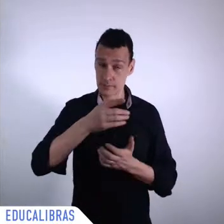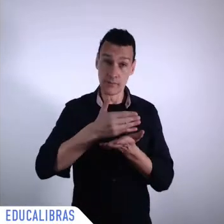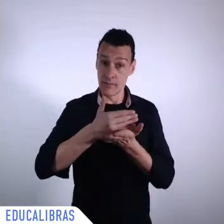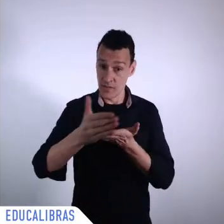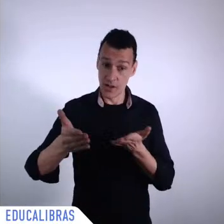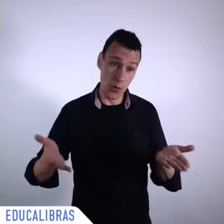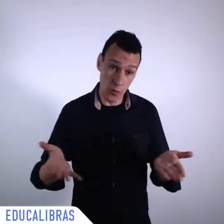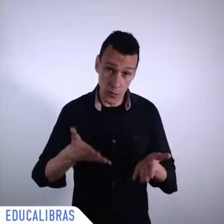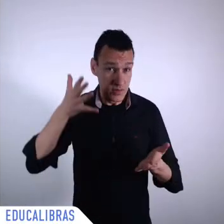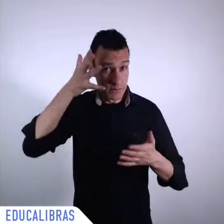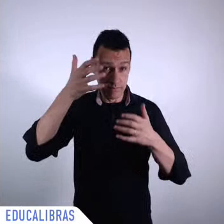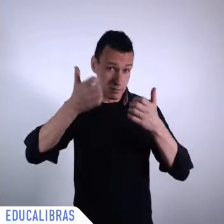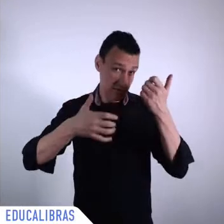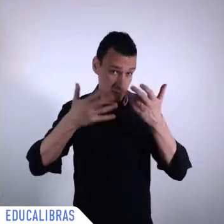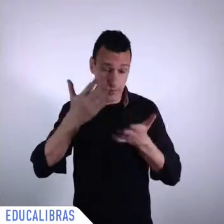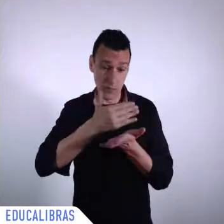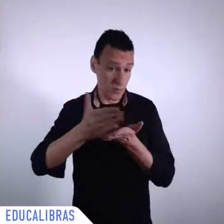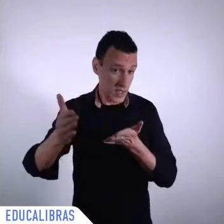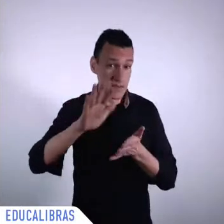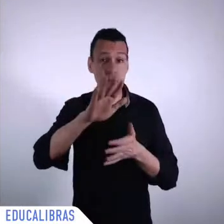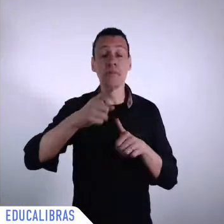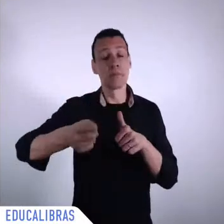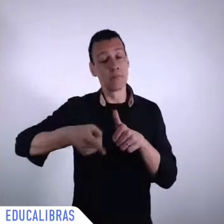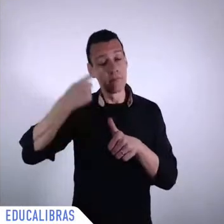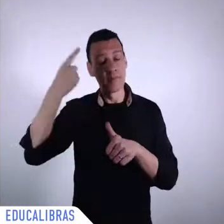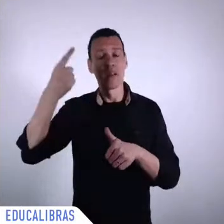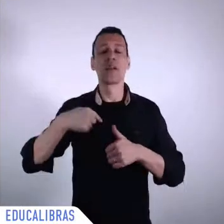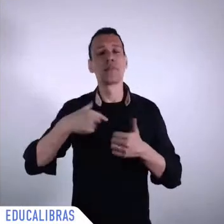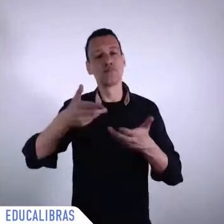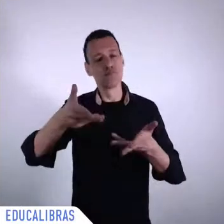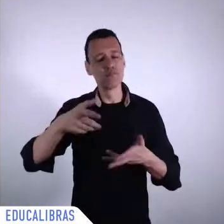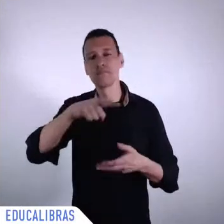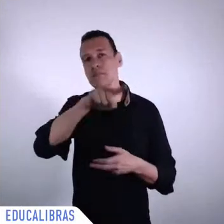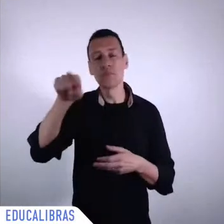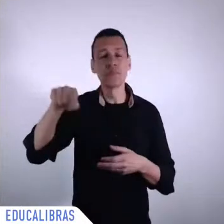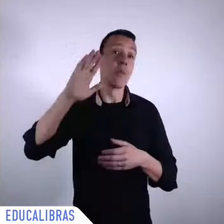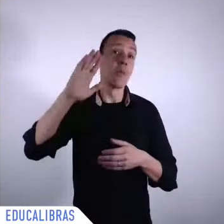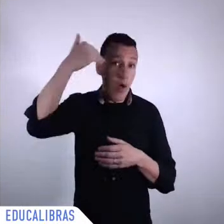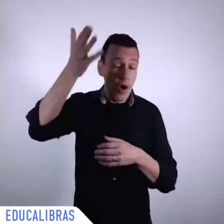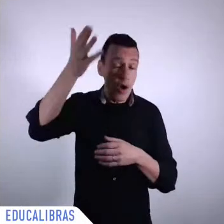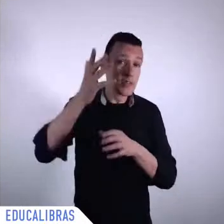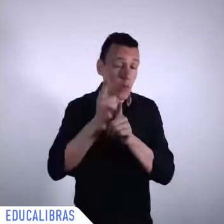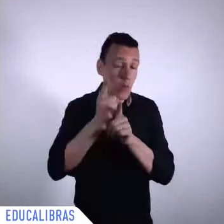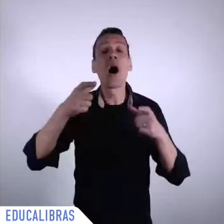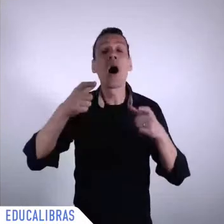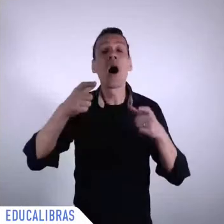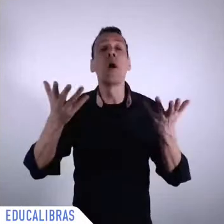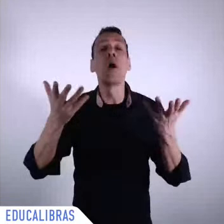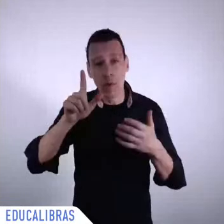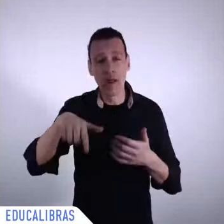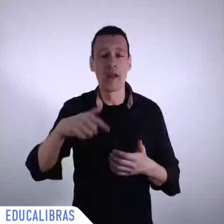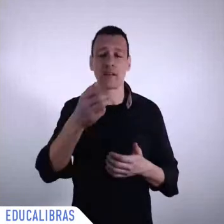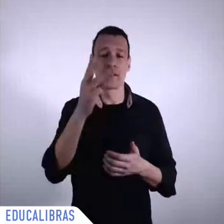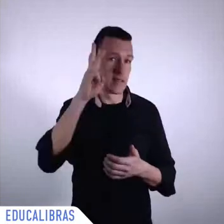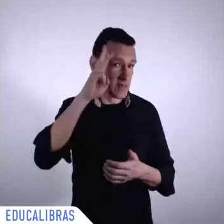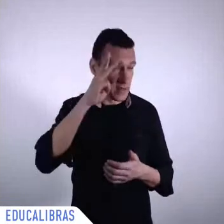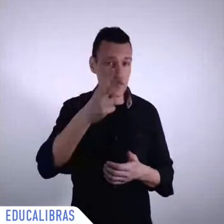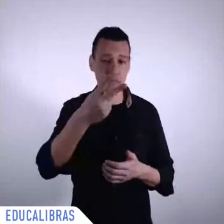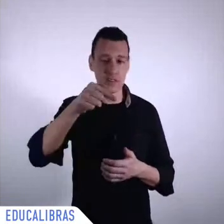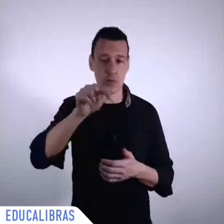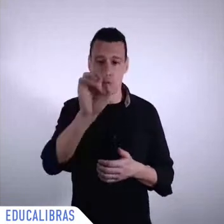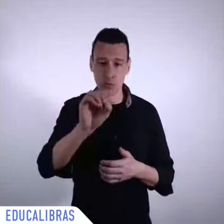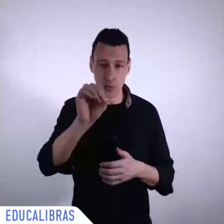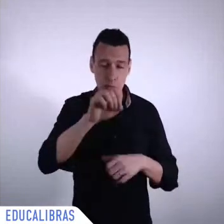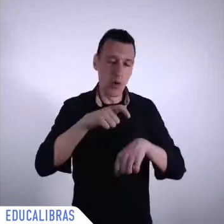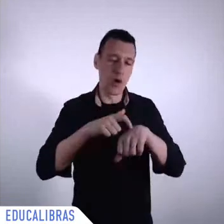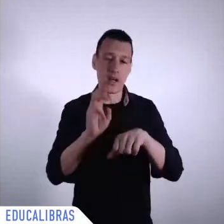And before we start the panel today, we'd like to use the opportunity to talk to you about the next event, which is going to be on